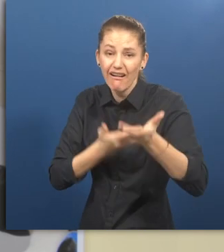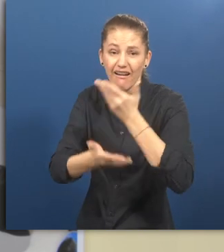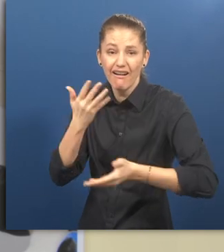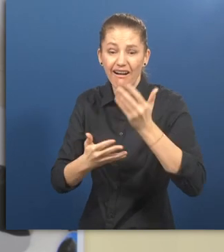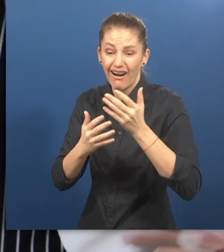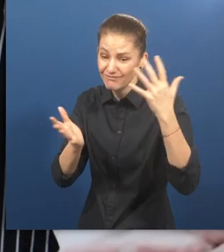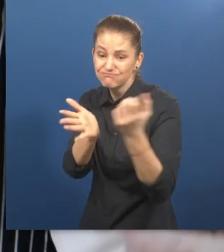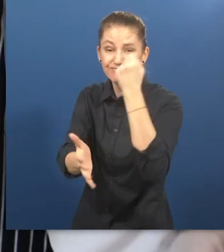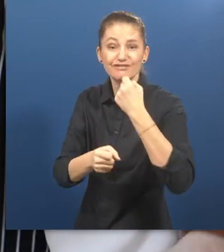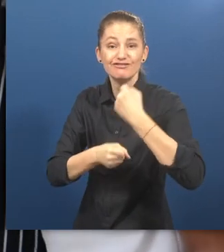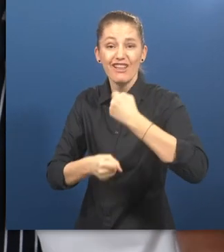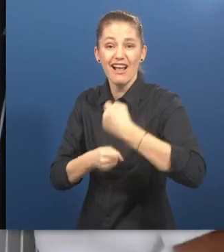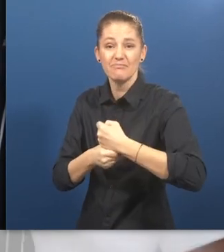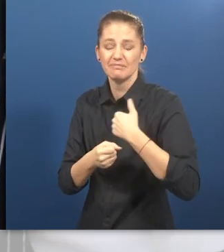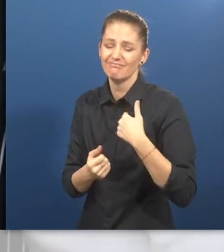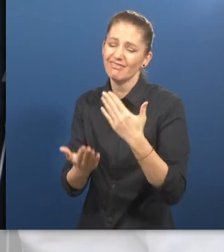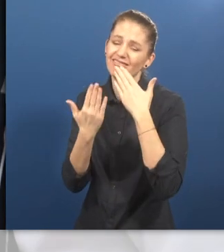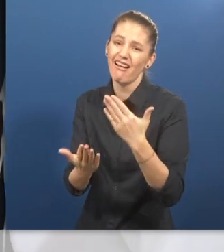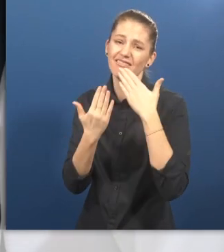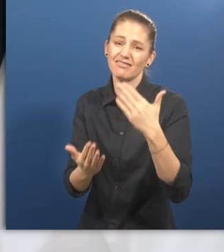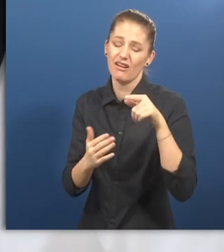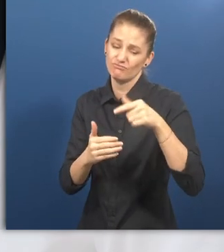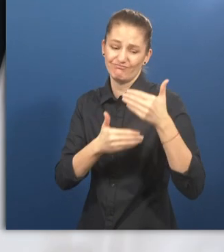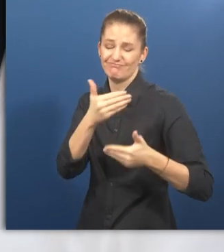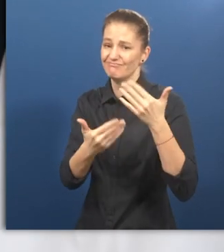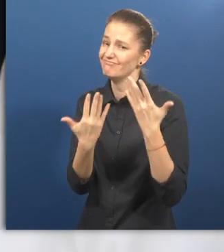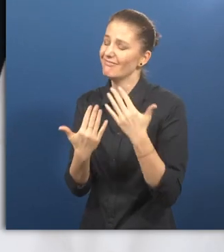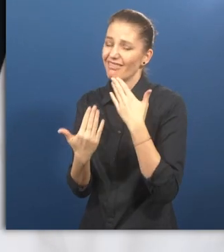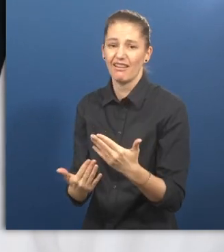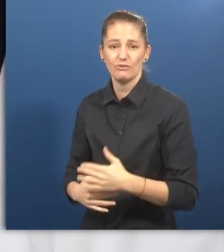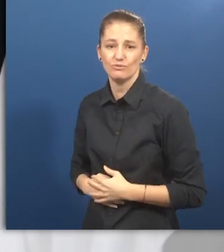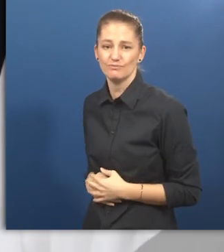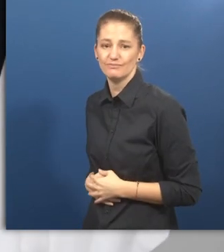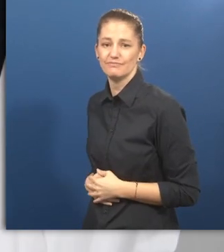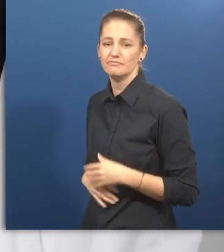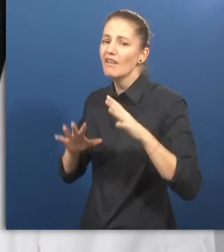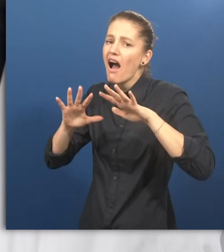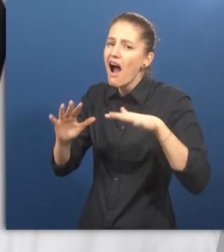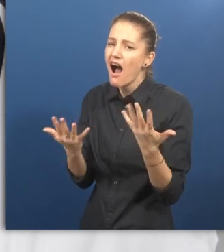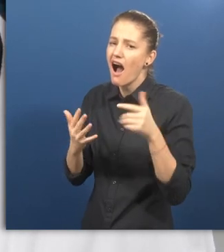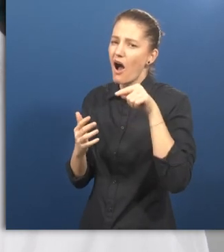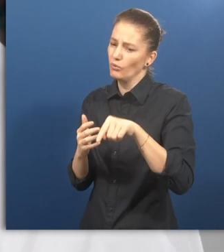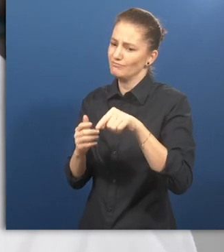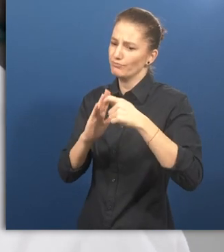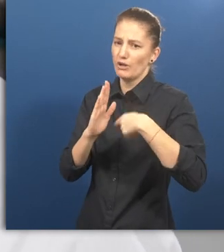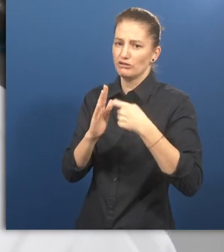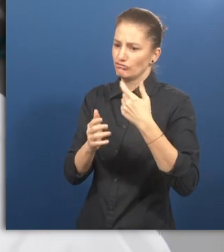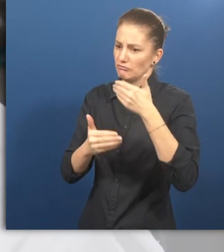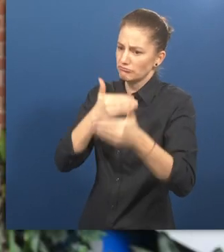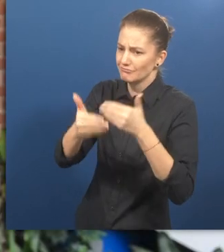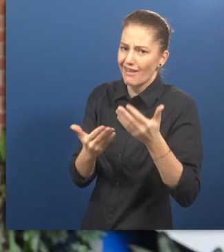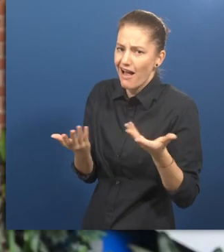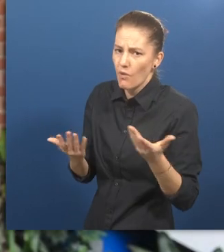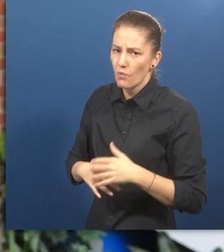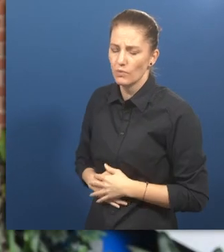process. How does Labour Inclusion Program work? de los Ángeles Soberanis Aguiere de